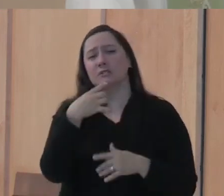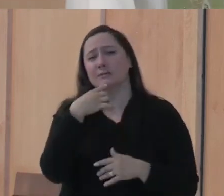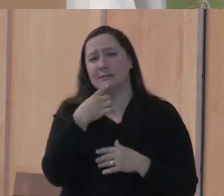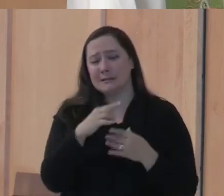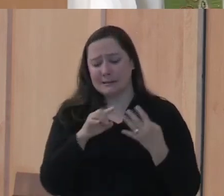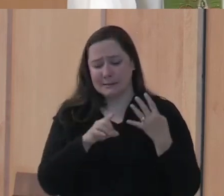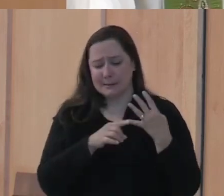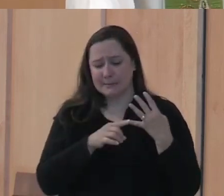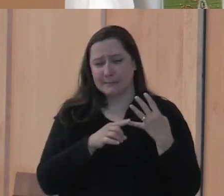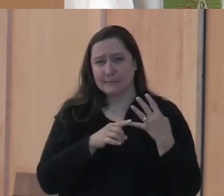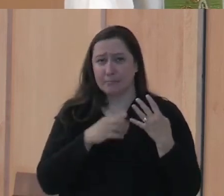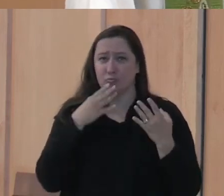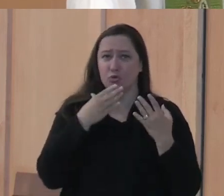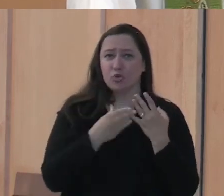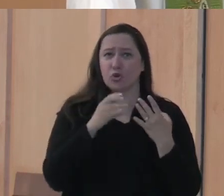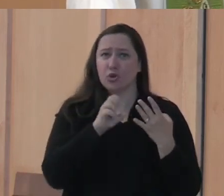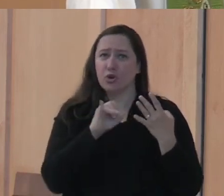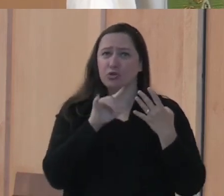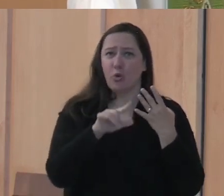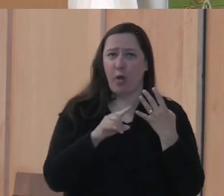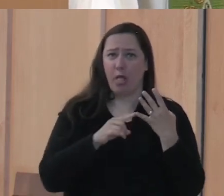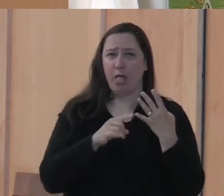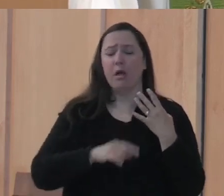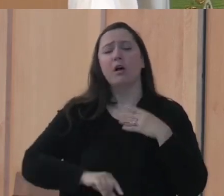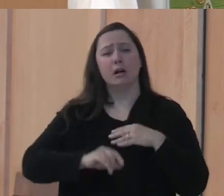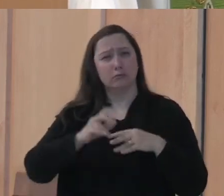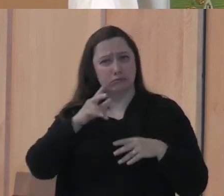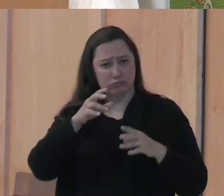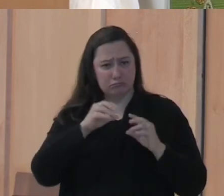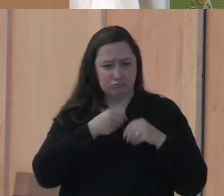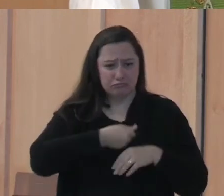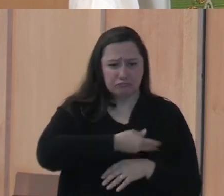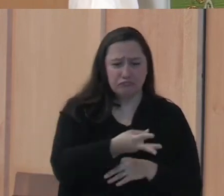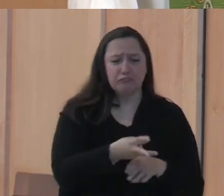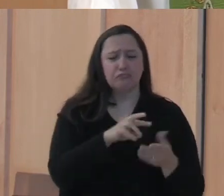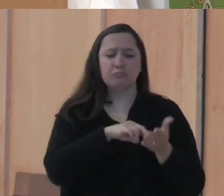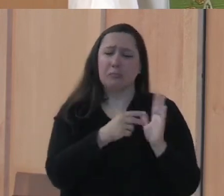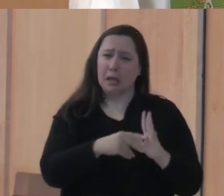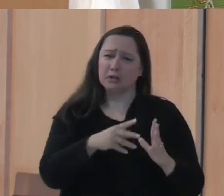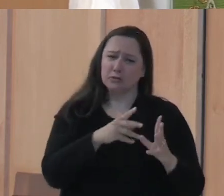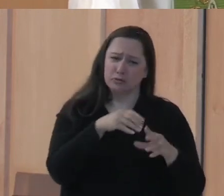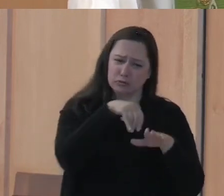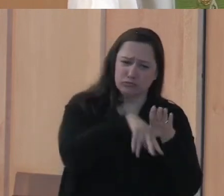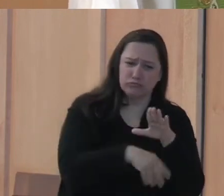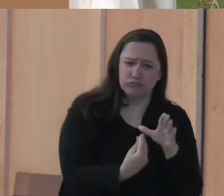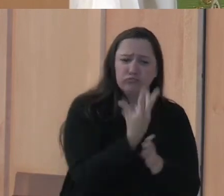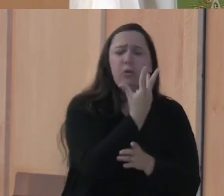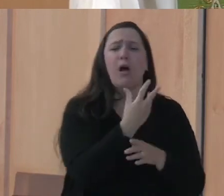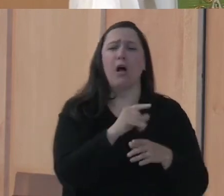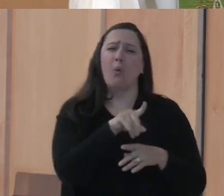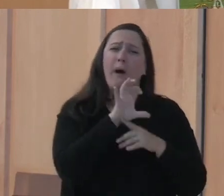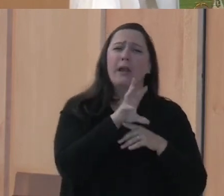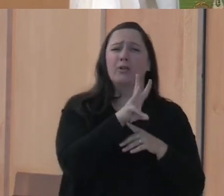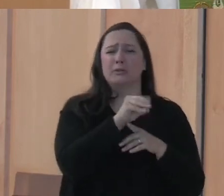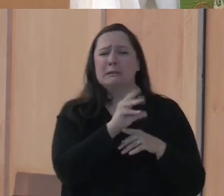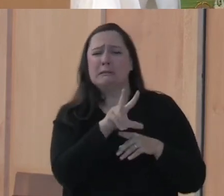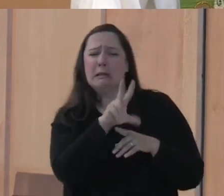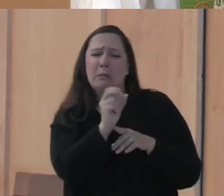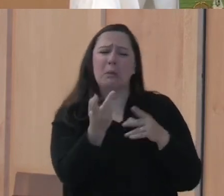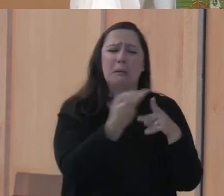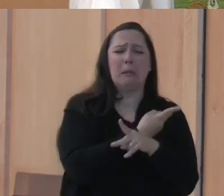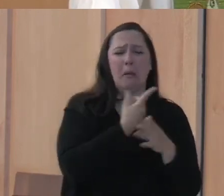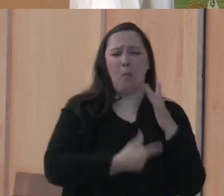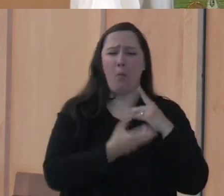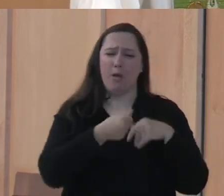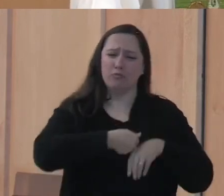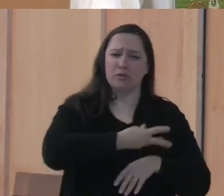the seed falling on good soil refers to someone who hears the word and understands it. This is the one who produces a crop yielding 160 or 30 times what was sown.